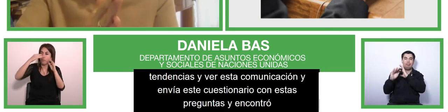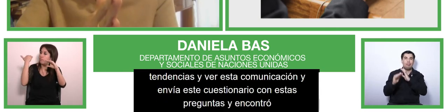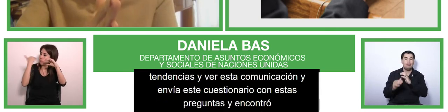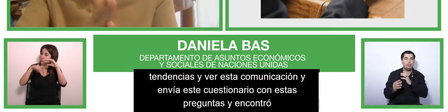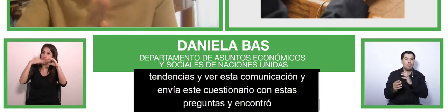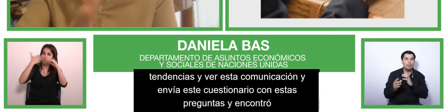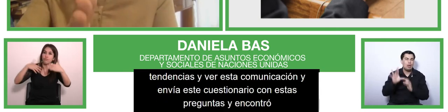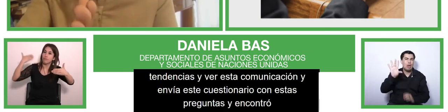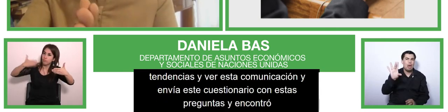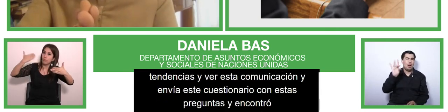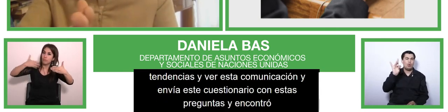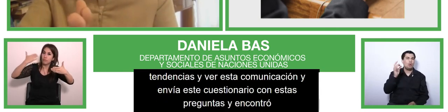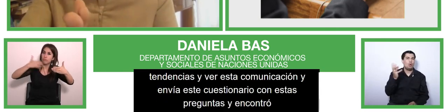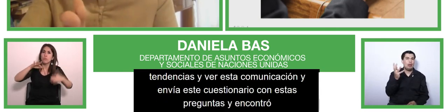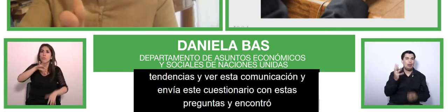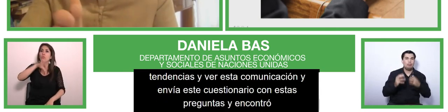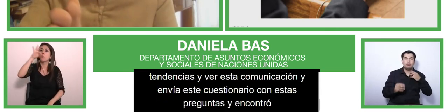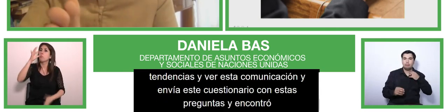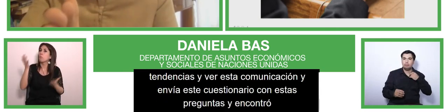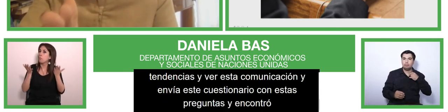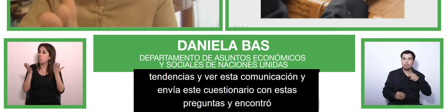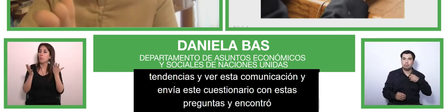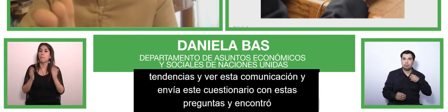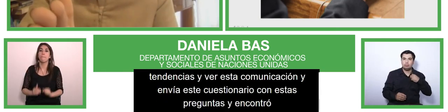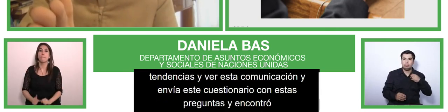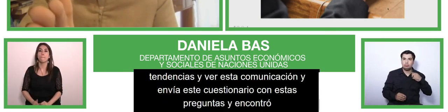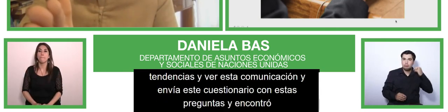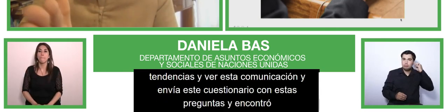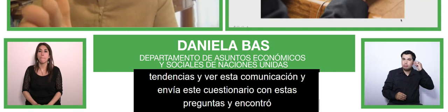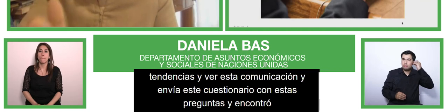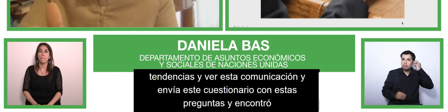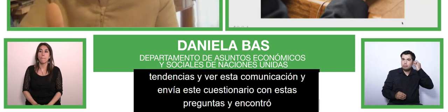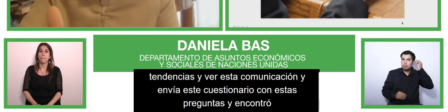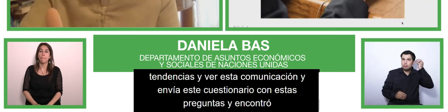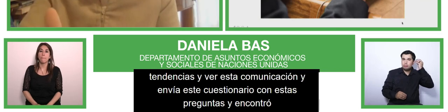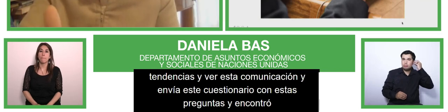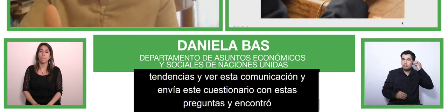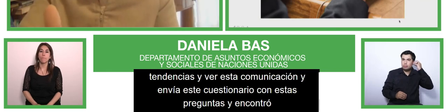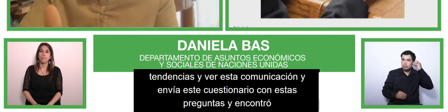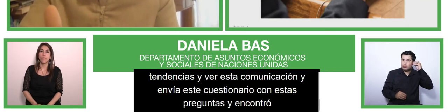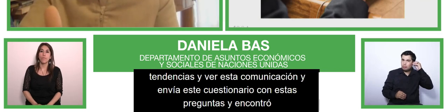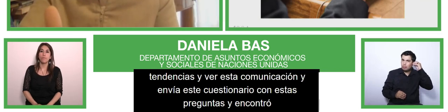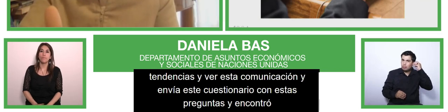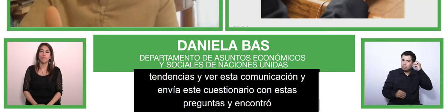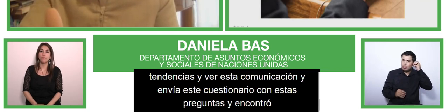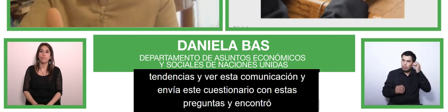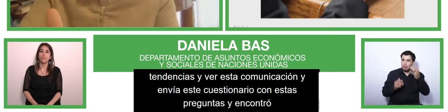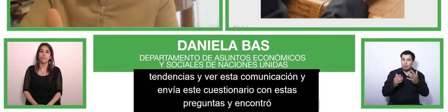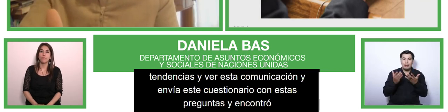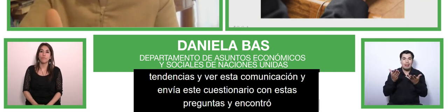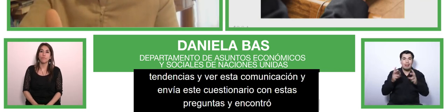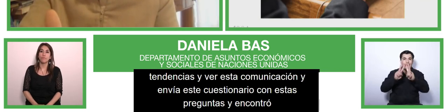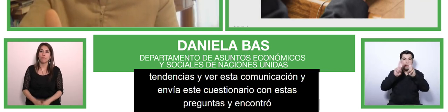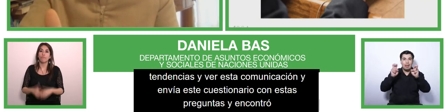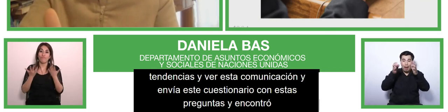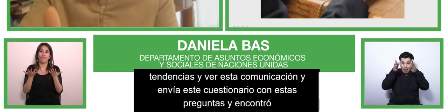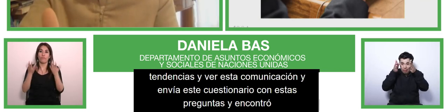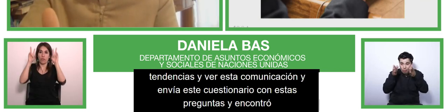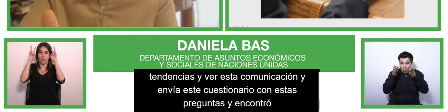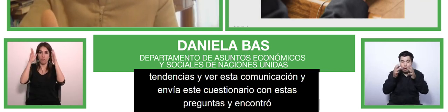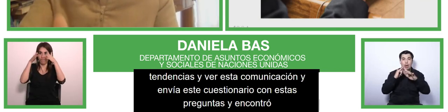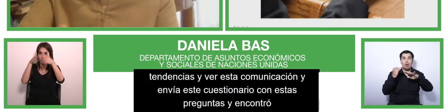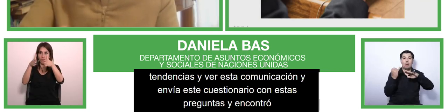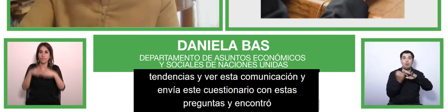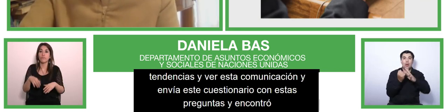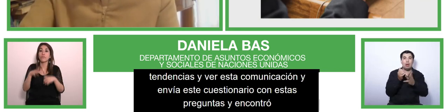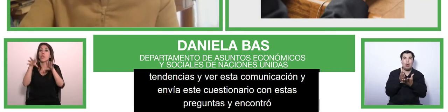about the move to an inclusive education approach for at her school she found out that this worked pretty